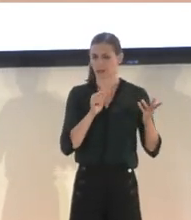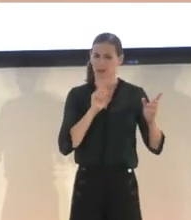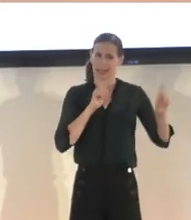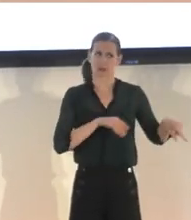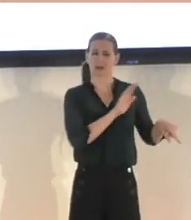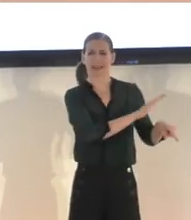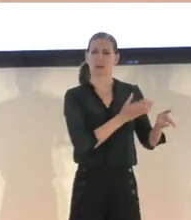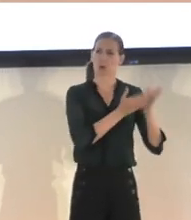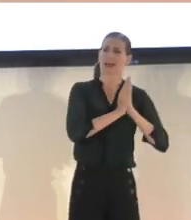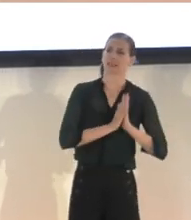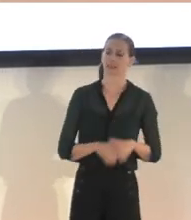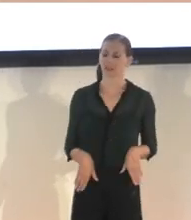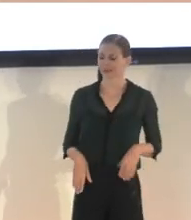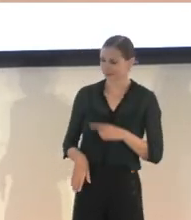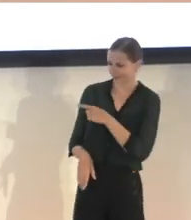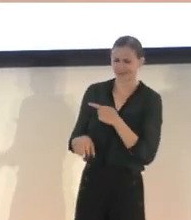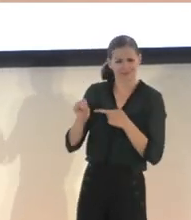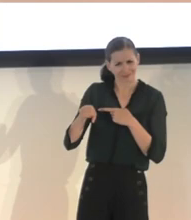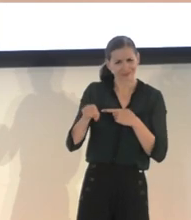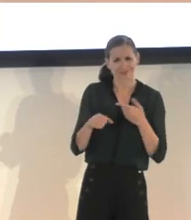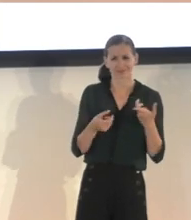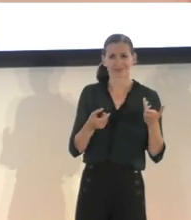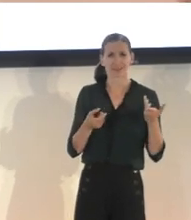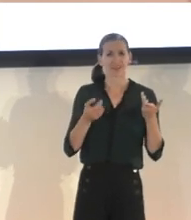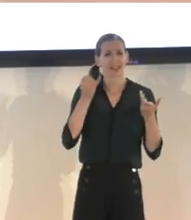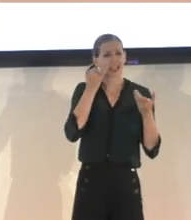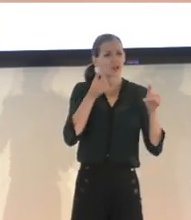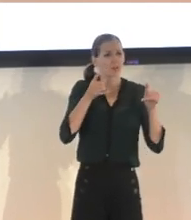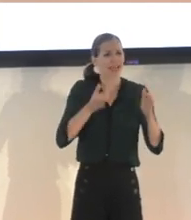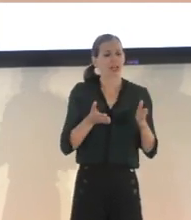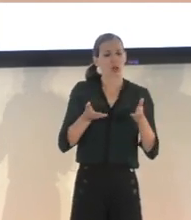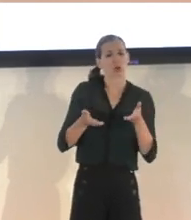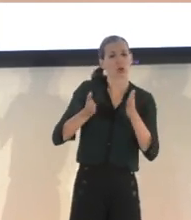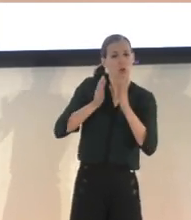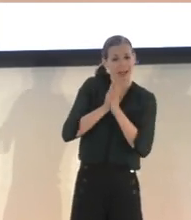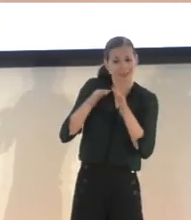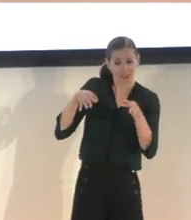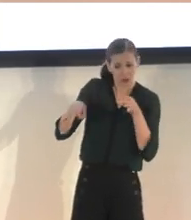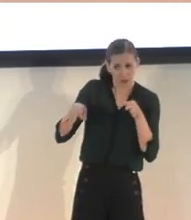Yeah, it's important that when a player requests a description that it's loud and clear.